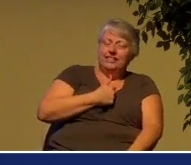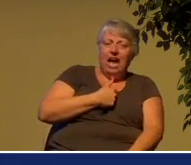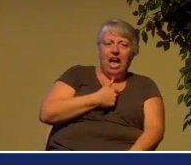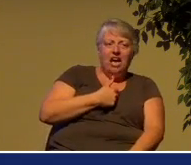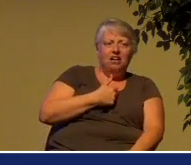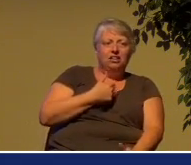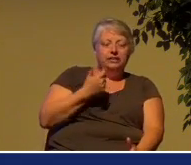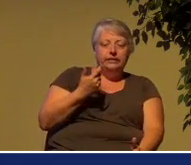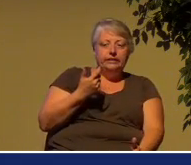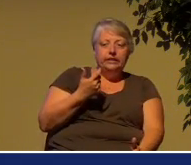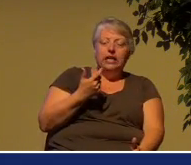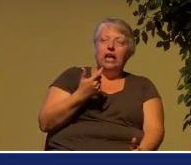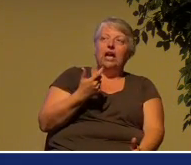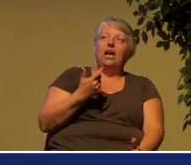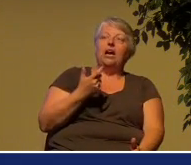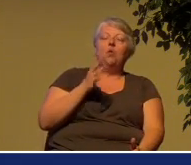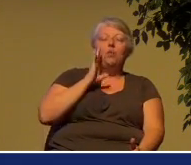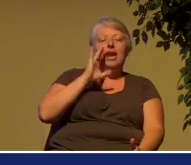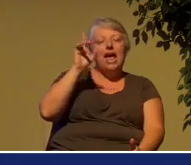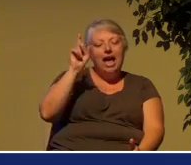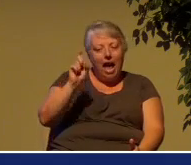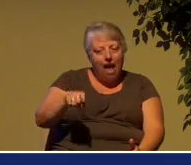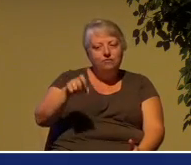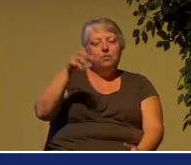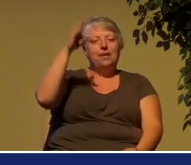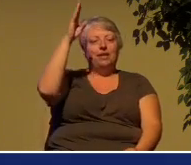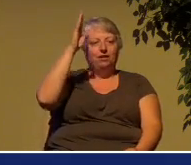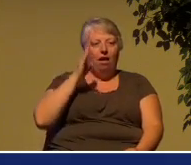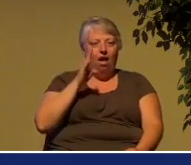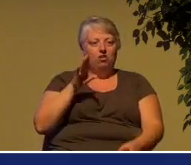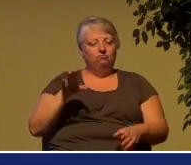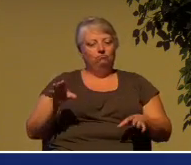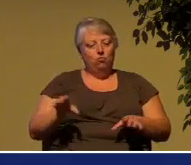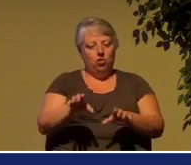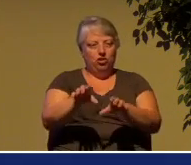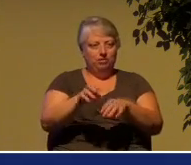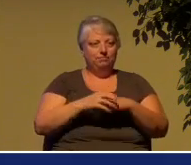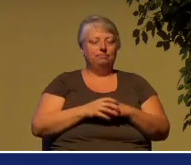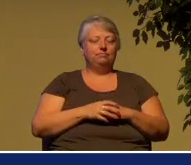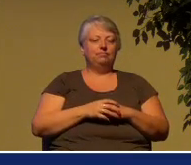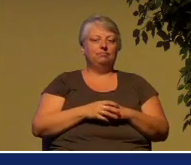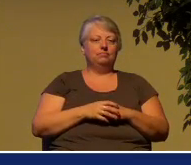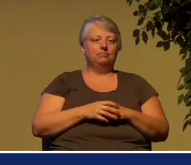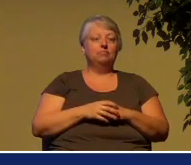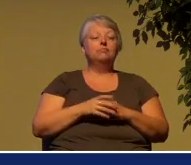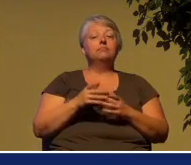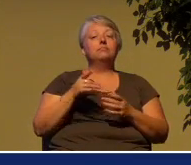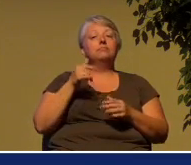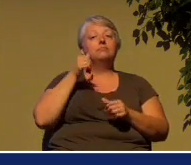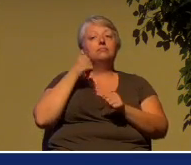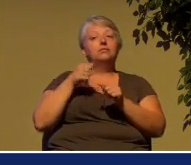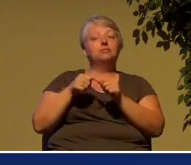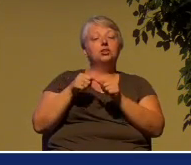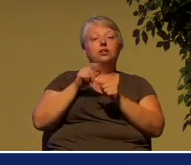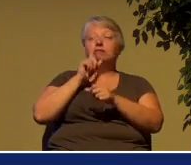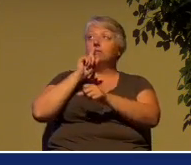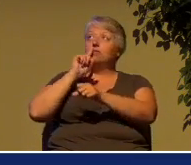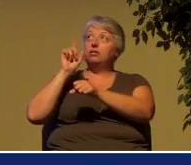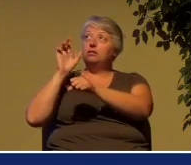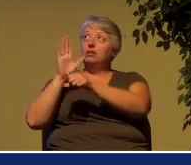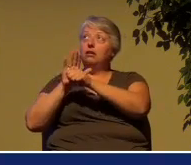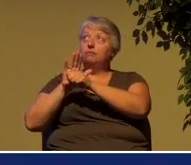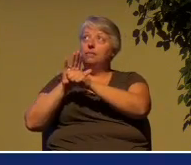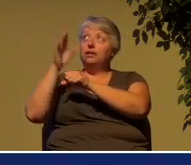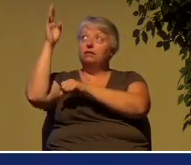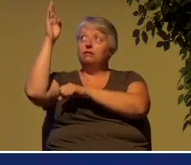would have to be God who did it. But now remember, though the covenant God made with Israel at